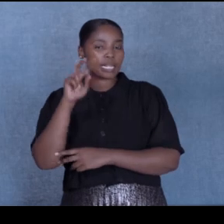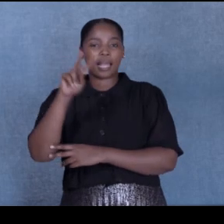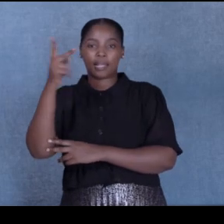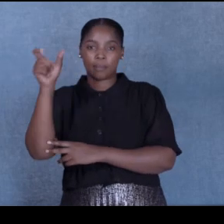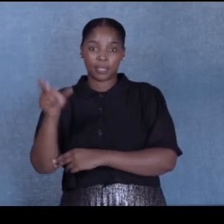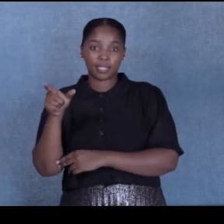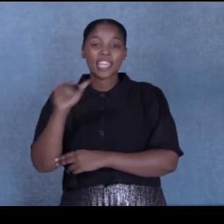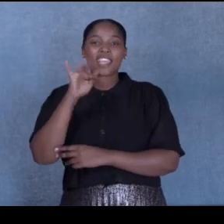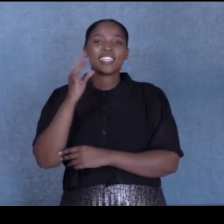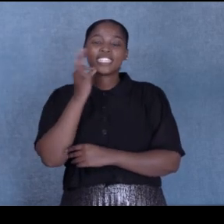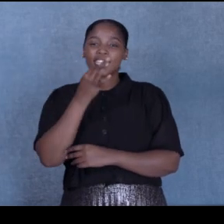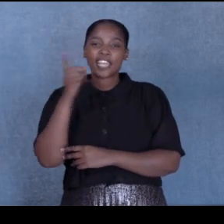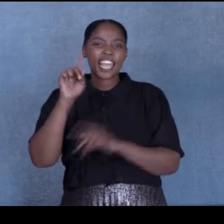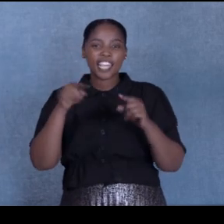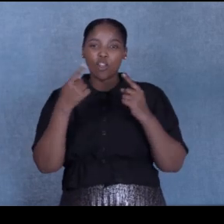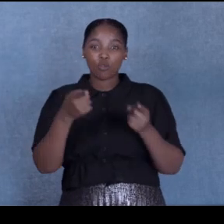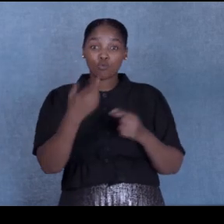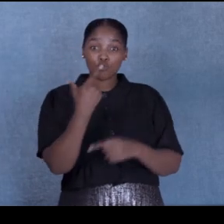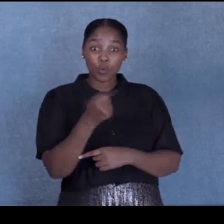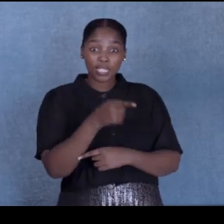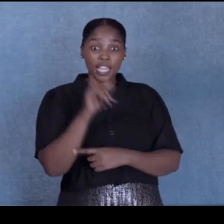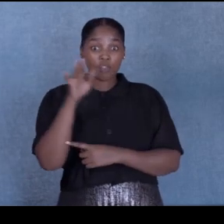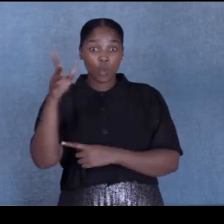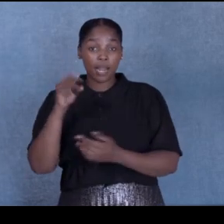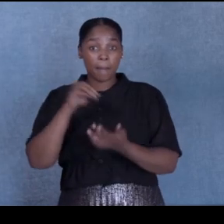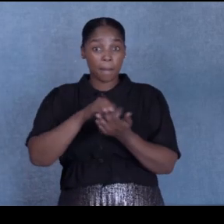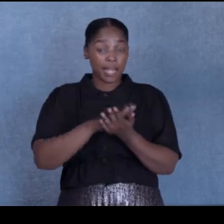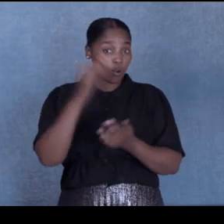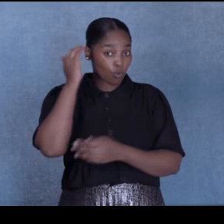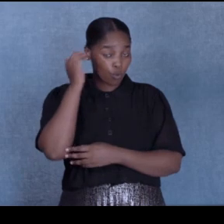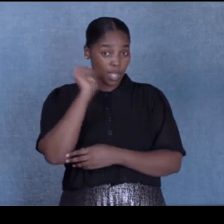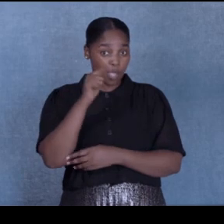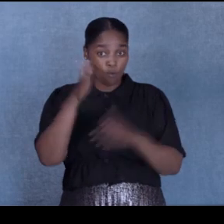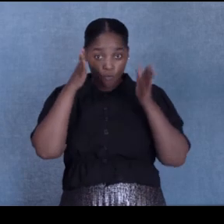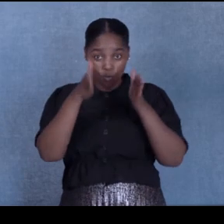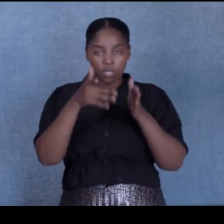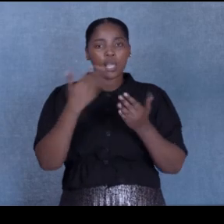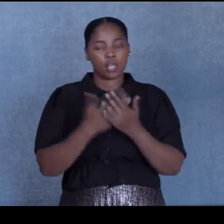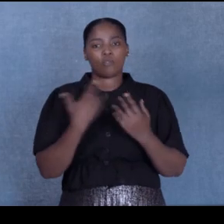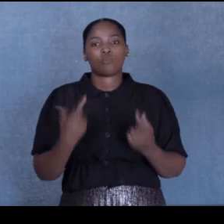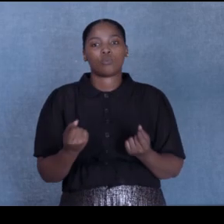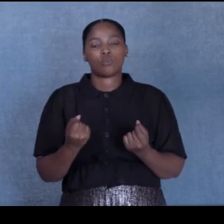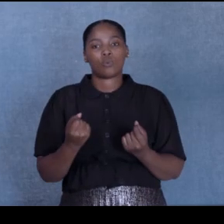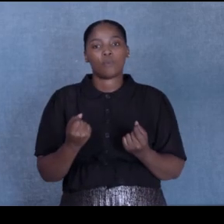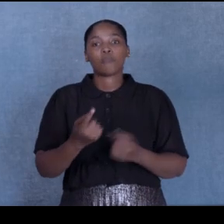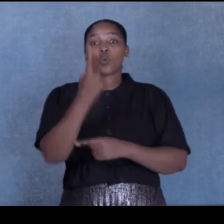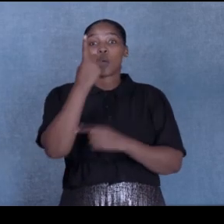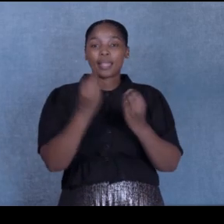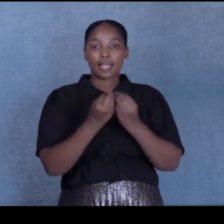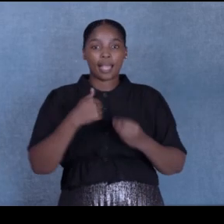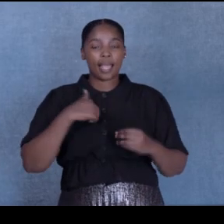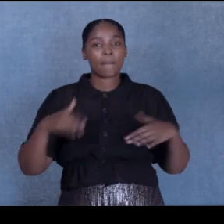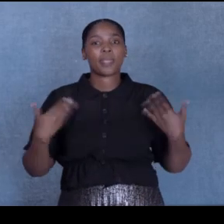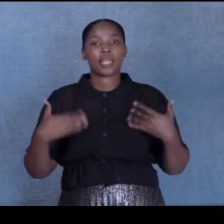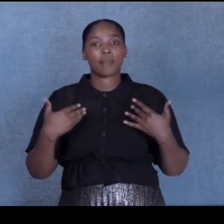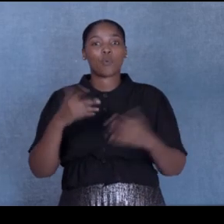says you can't do it. Because if you put your mind to it, you can do it. And that's one thing I'm happy that